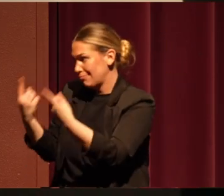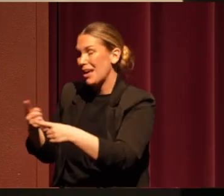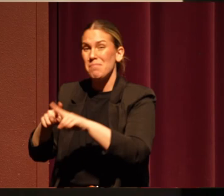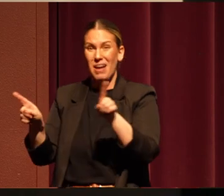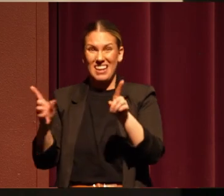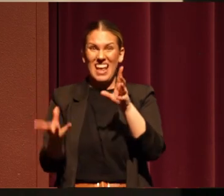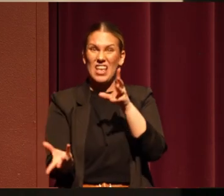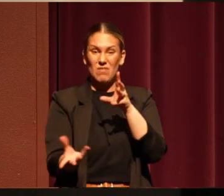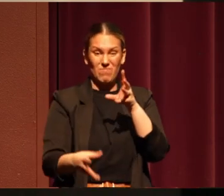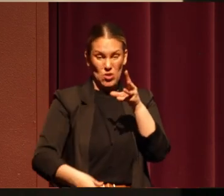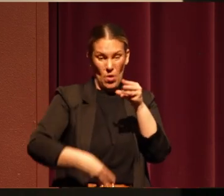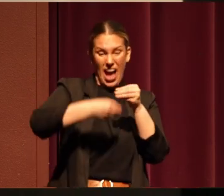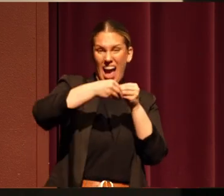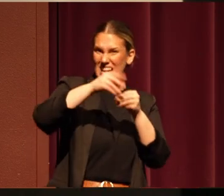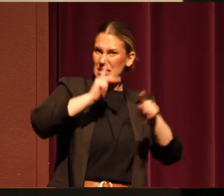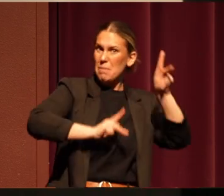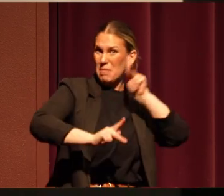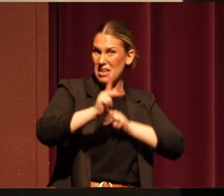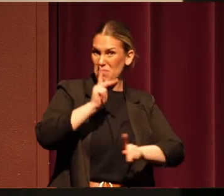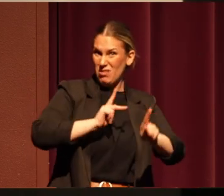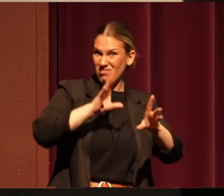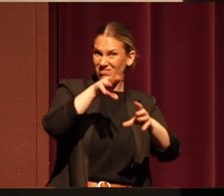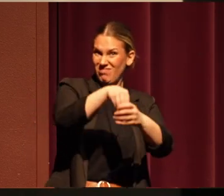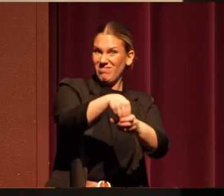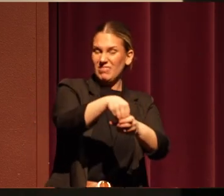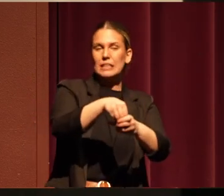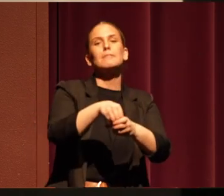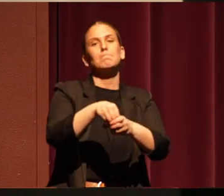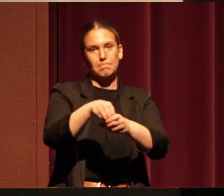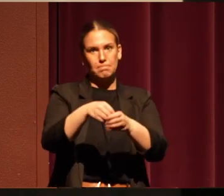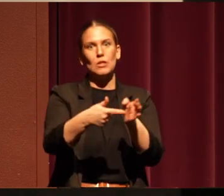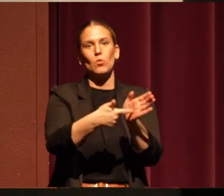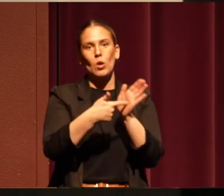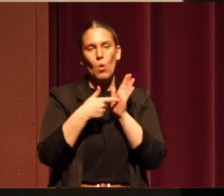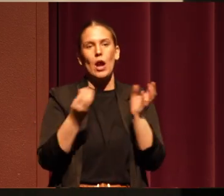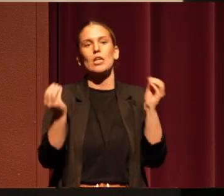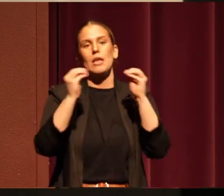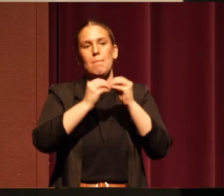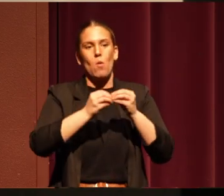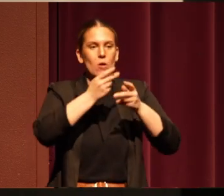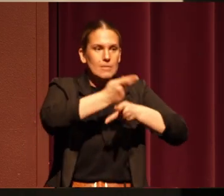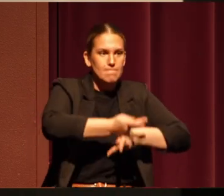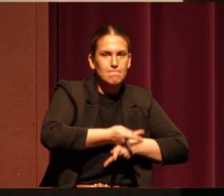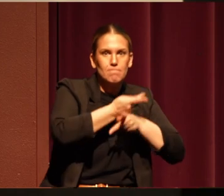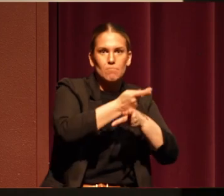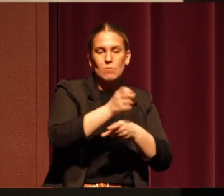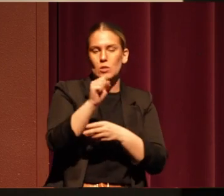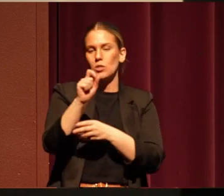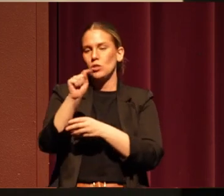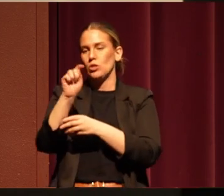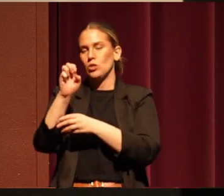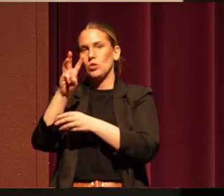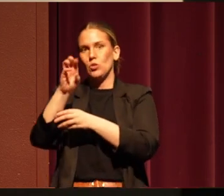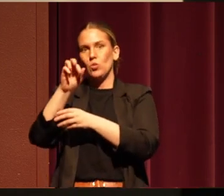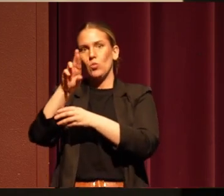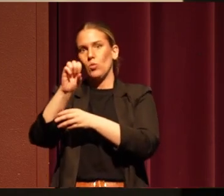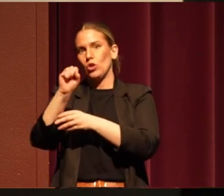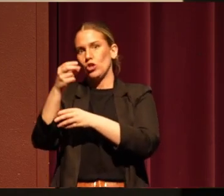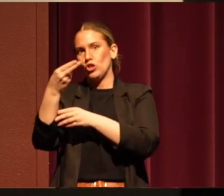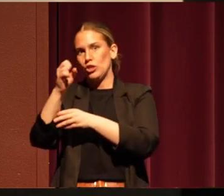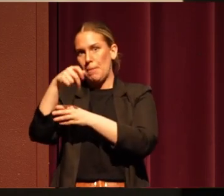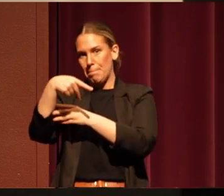the human element, that requires greater stewardship. And I'm going to use the example of just fires.